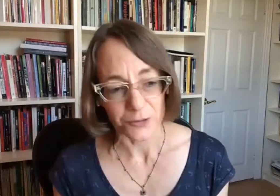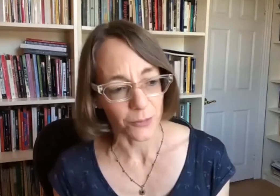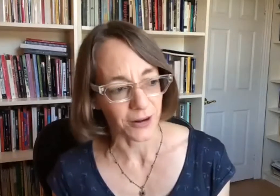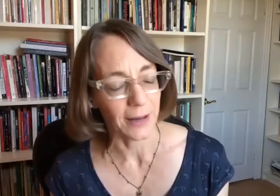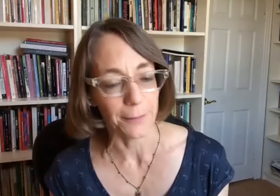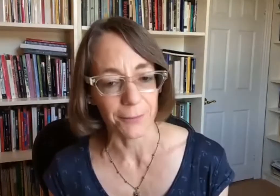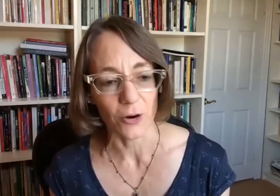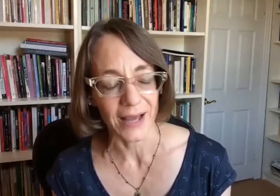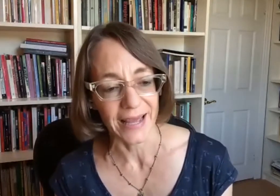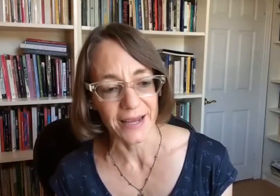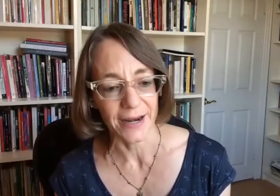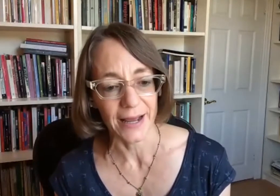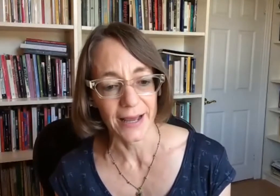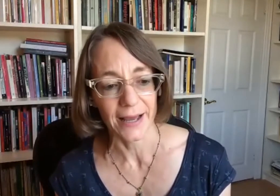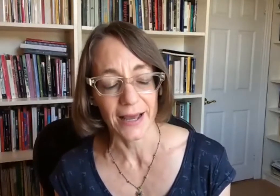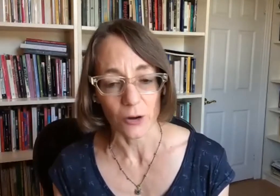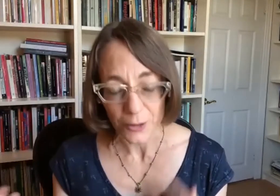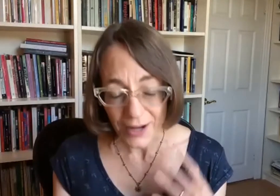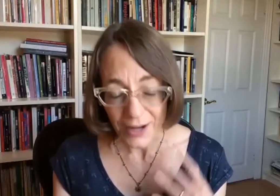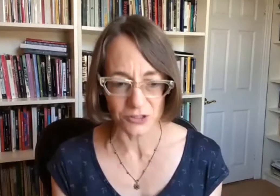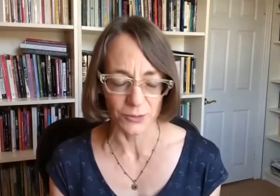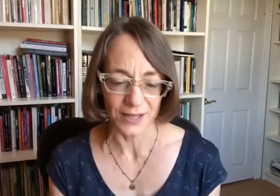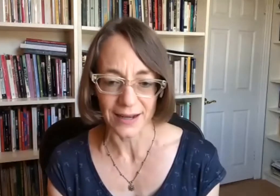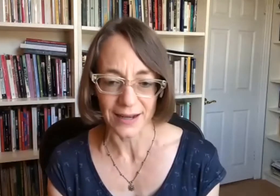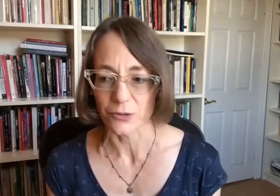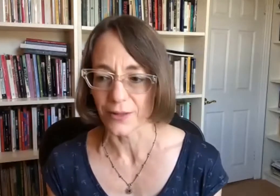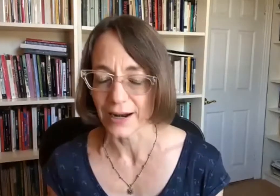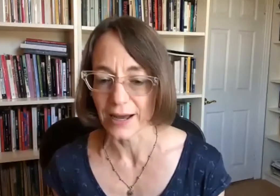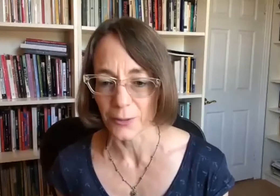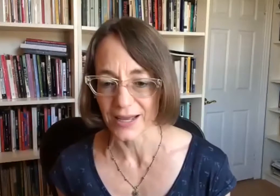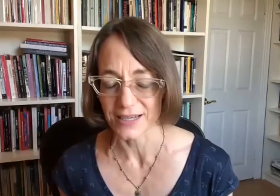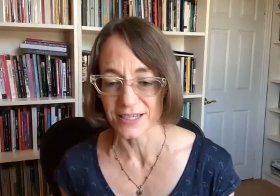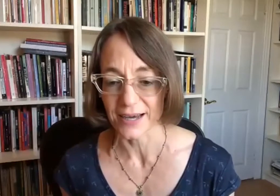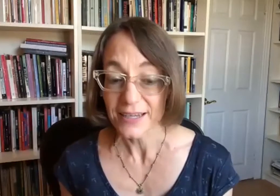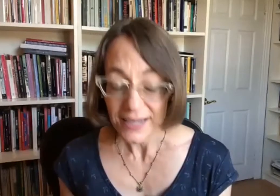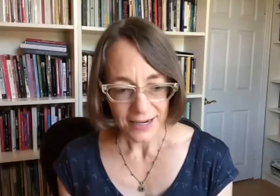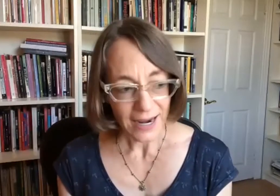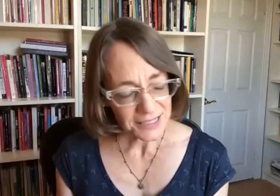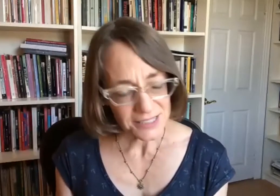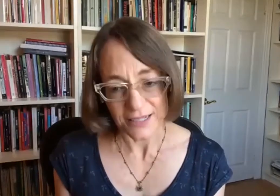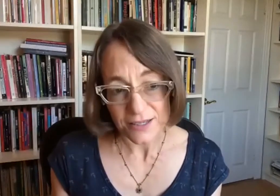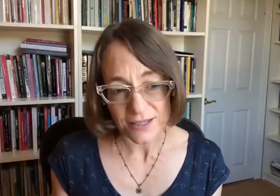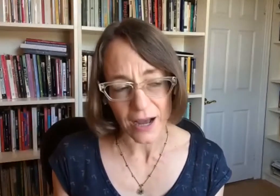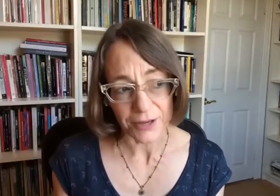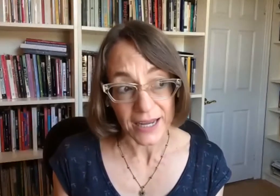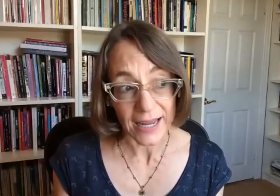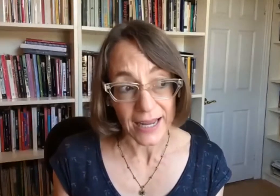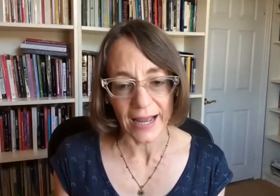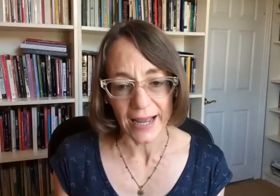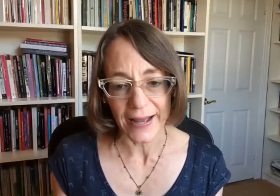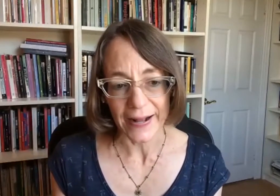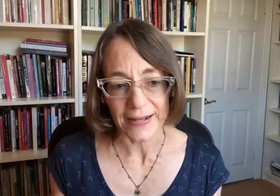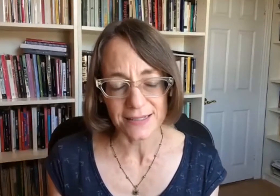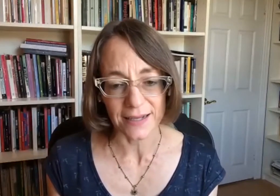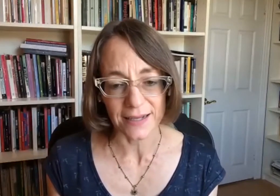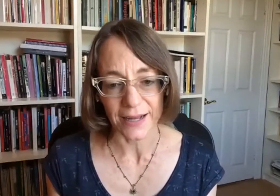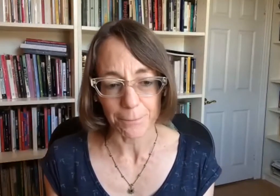this is a particular this has a particular history. we think about Shoah or the Holocaust,